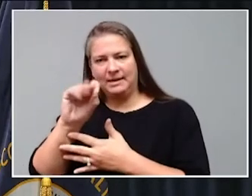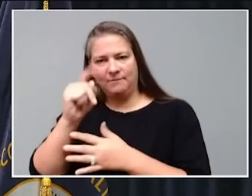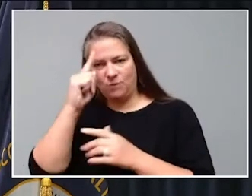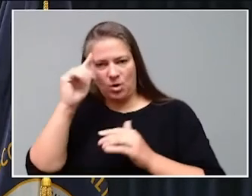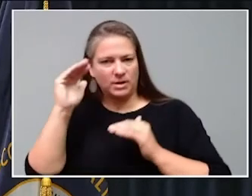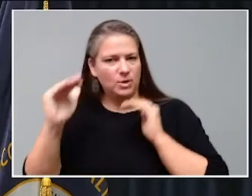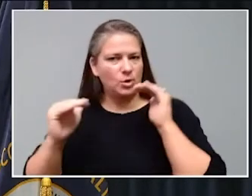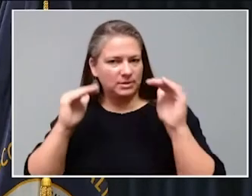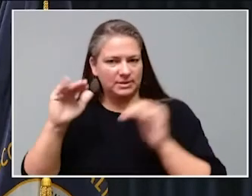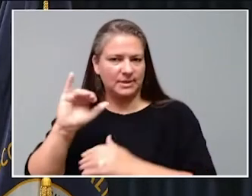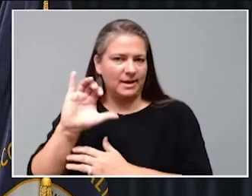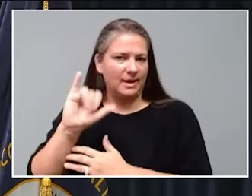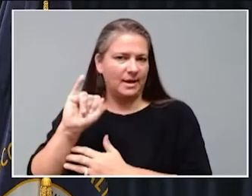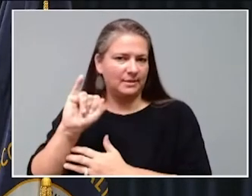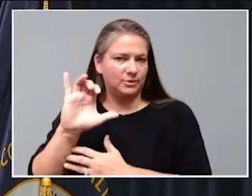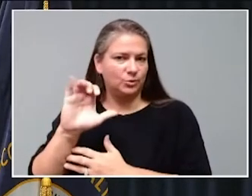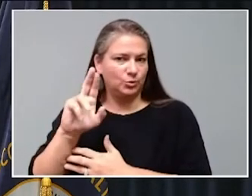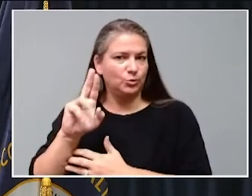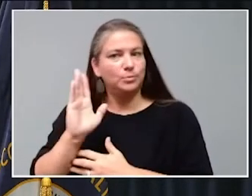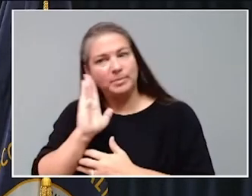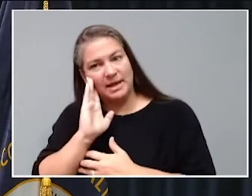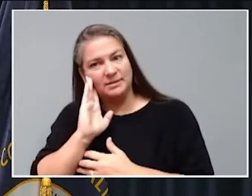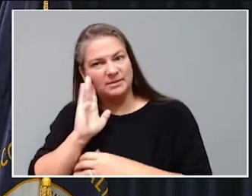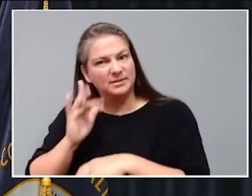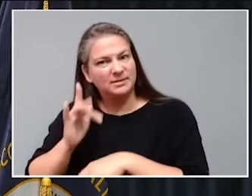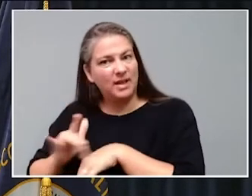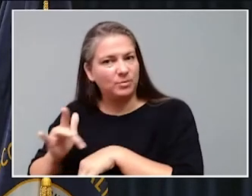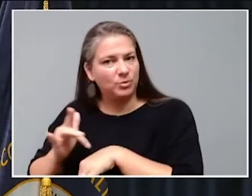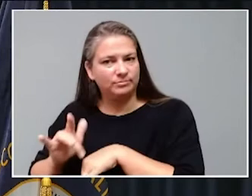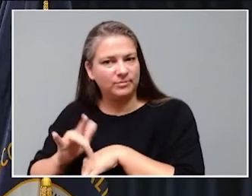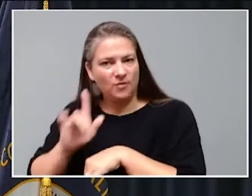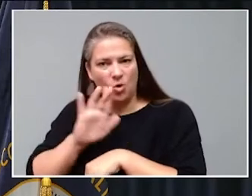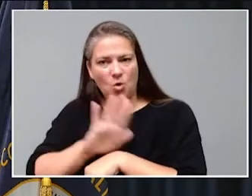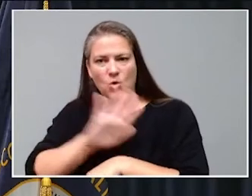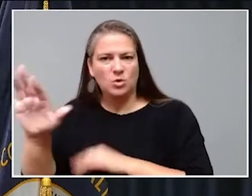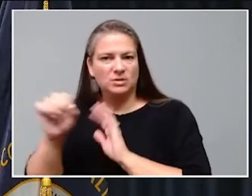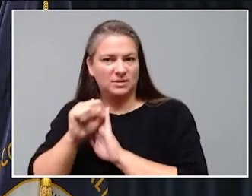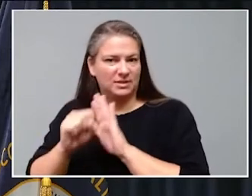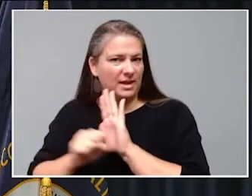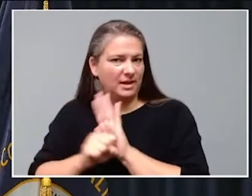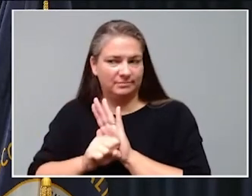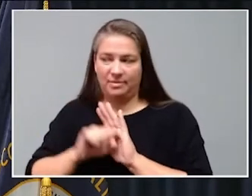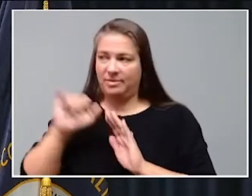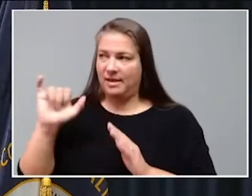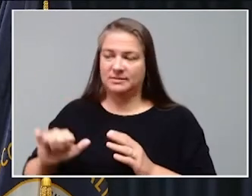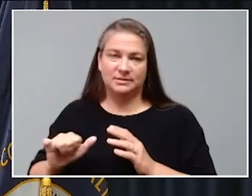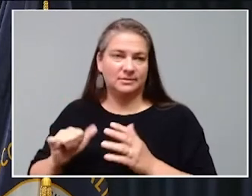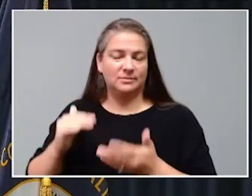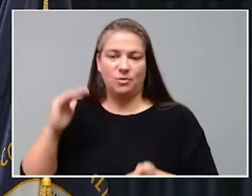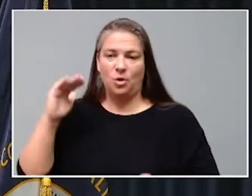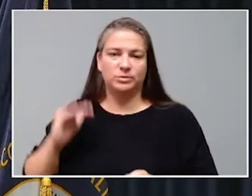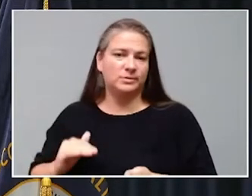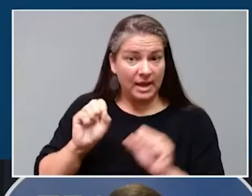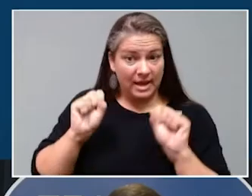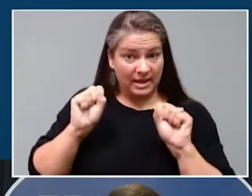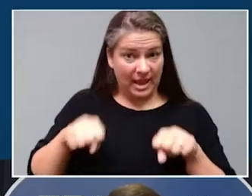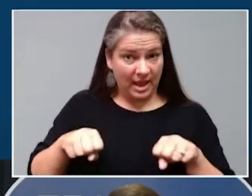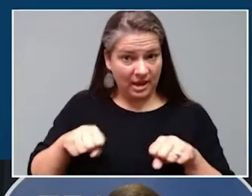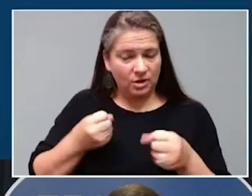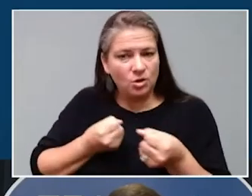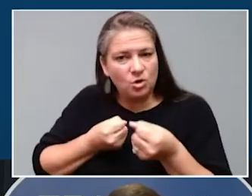available statewide. That is the lowest number that I can remember seeing during the course of this pandemic.